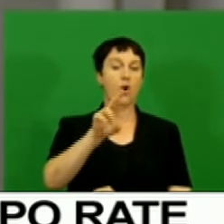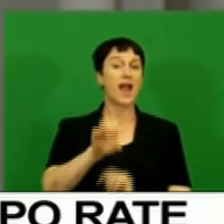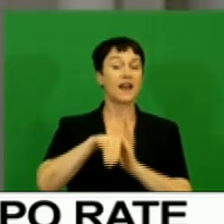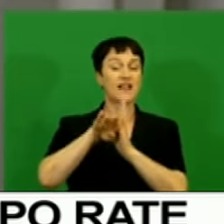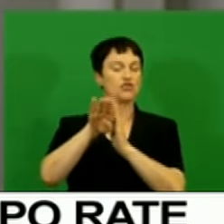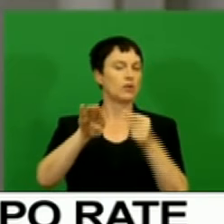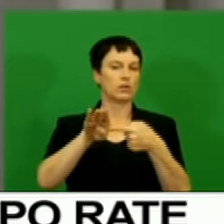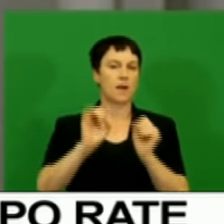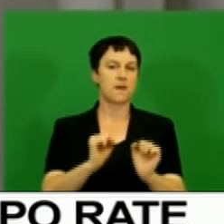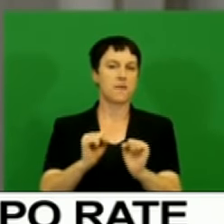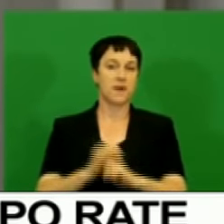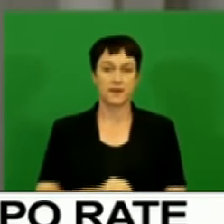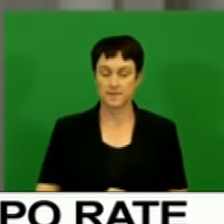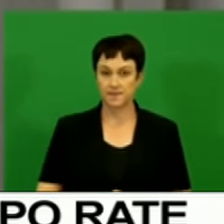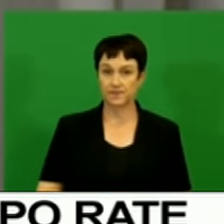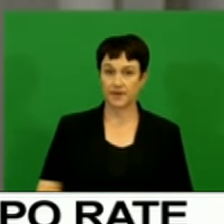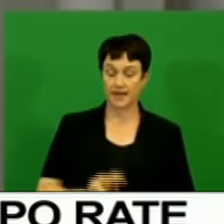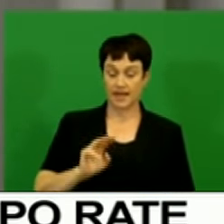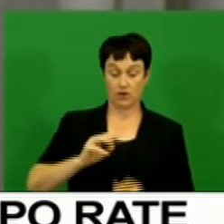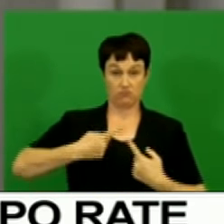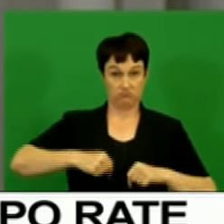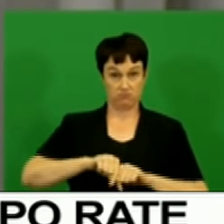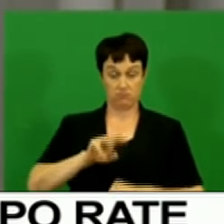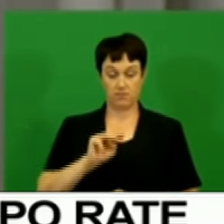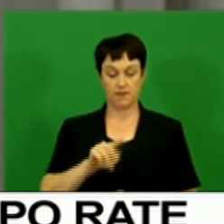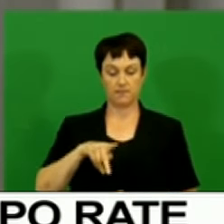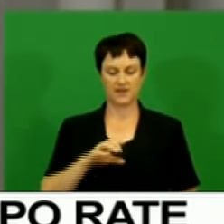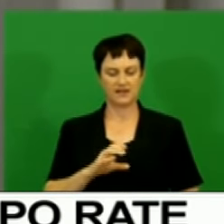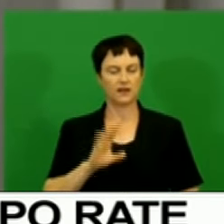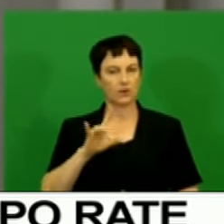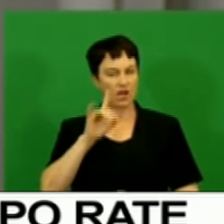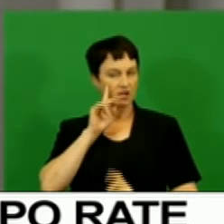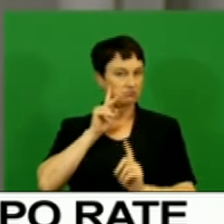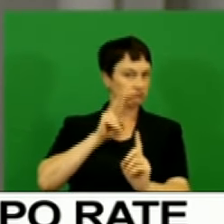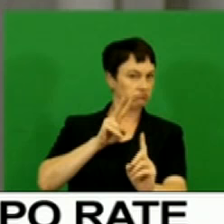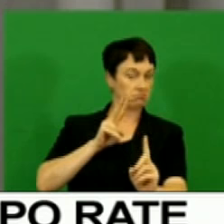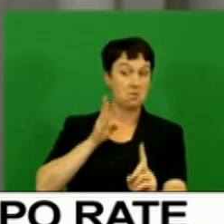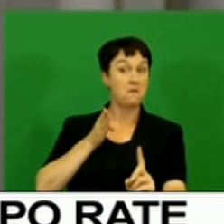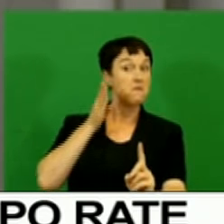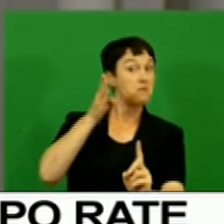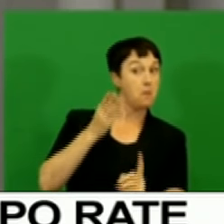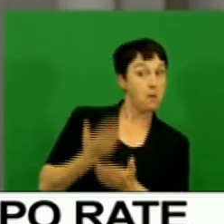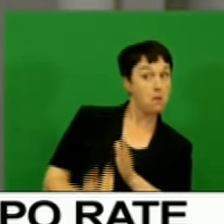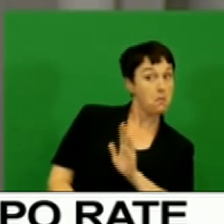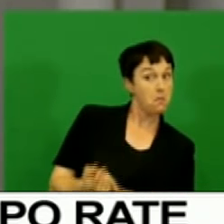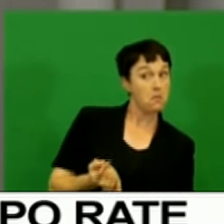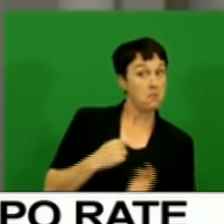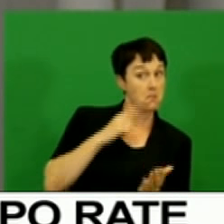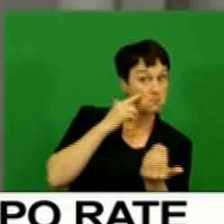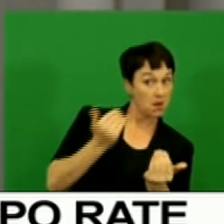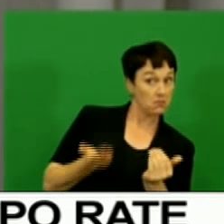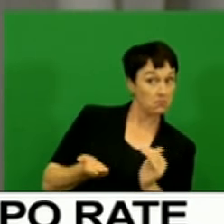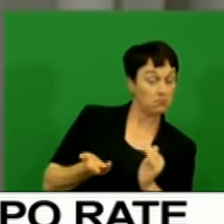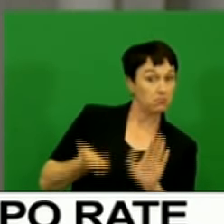particular, the MPC will take note of possible changes in the longer-term inflation expectations, which have shown